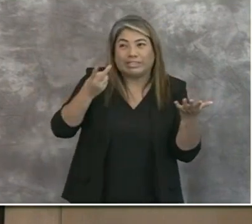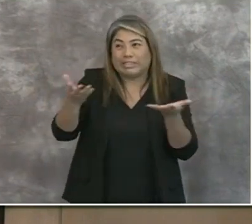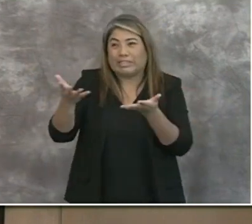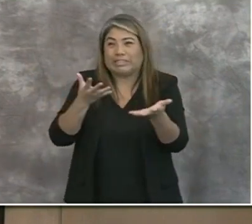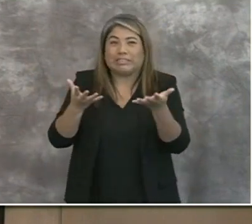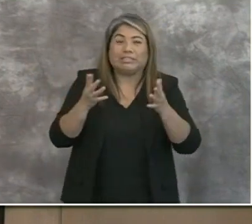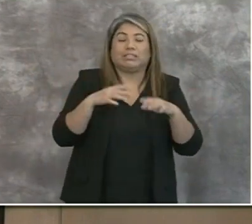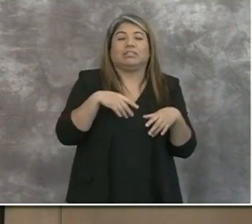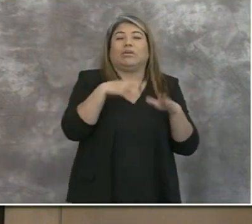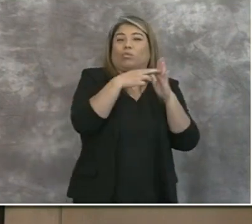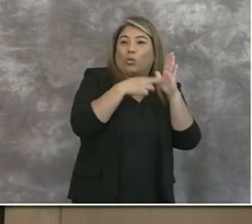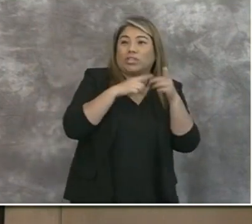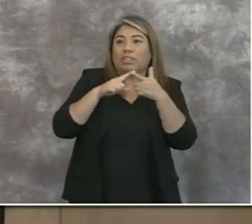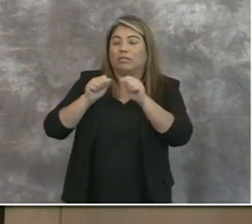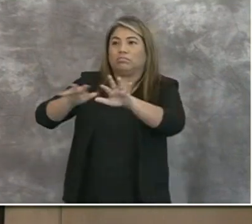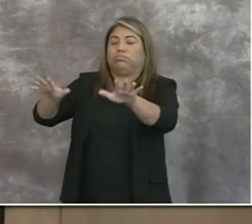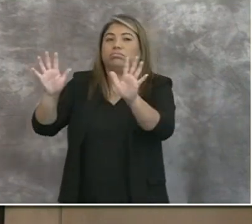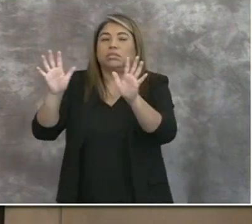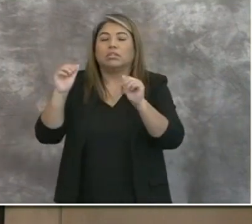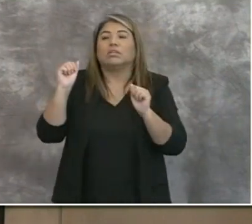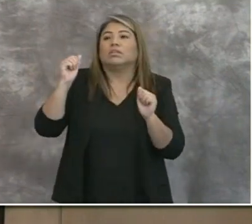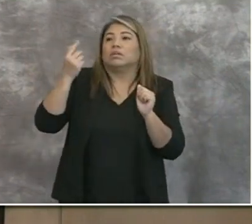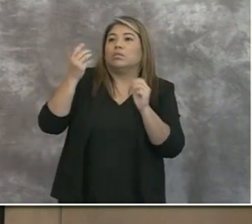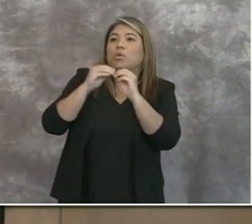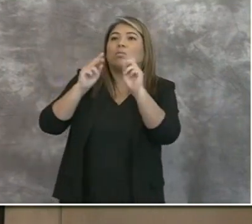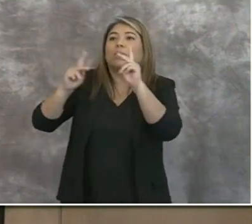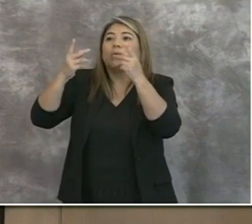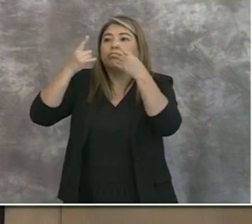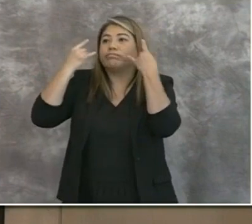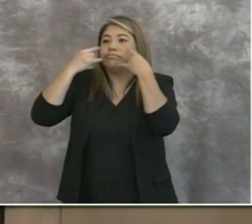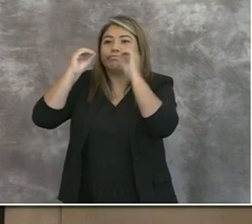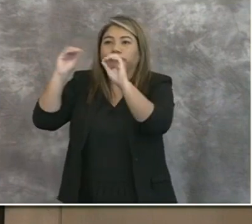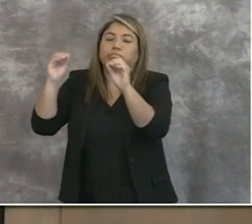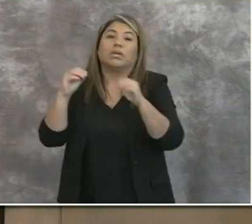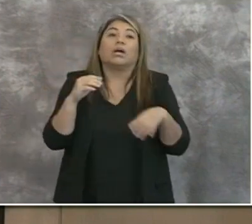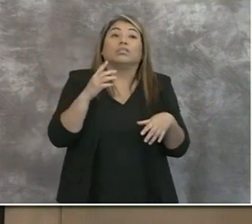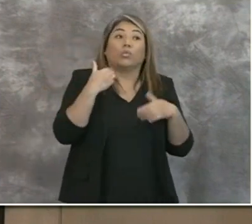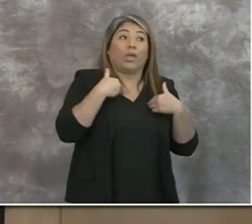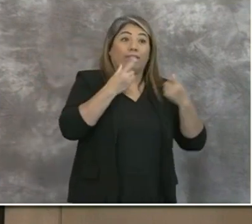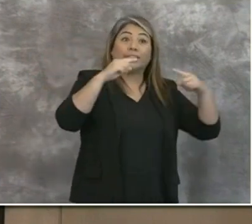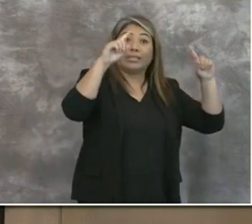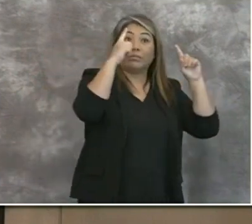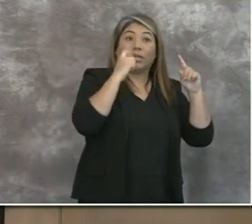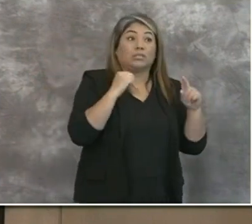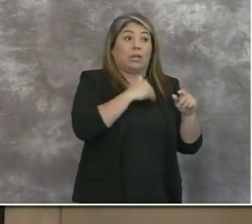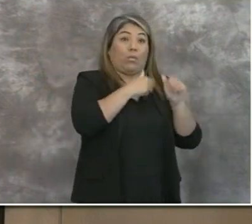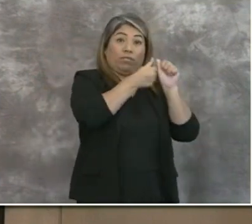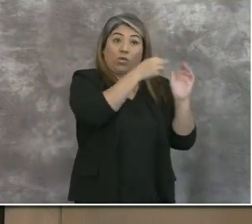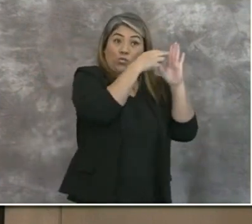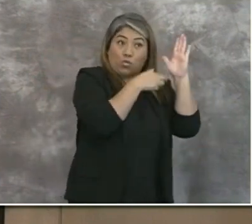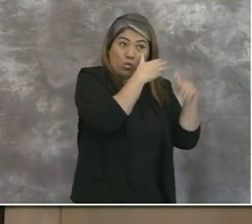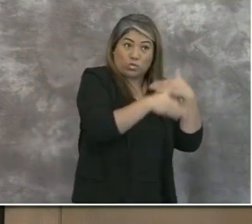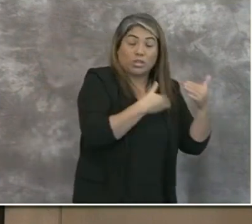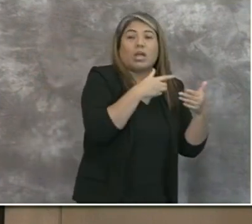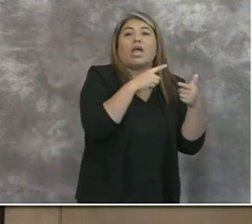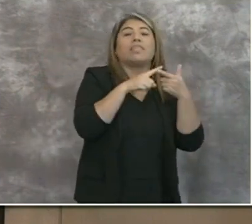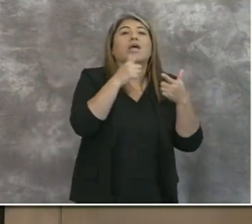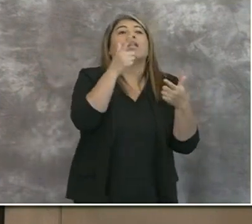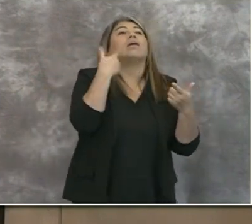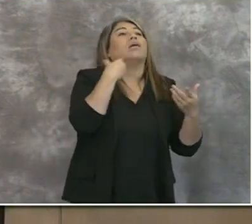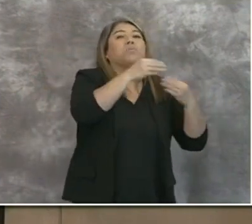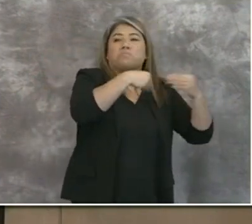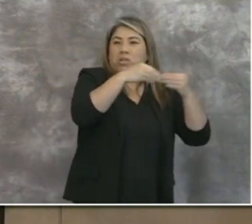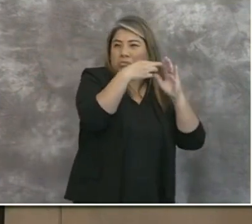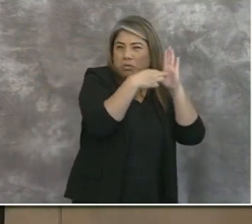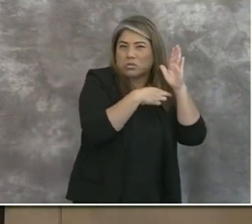we've had such incredible success is because of the things that we did. And as we begin to change those things and loosen things up, we've really